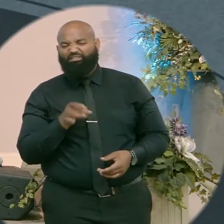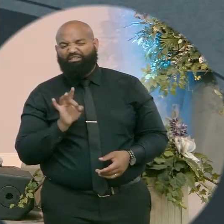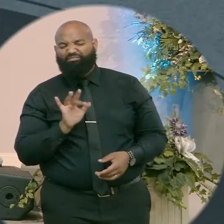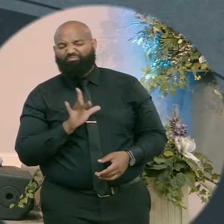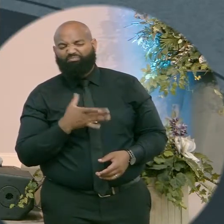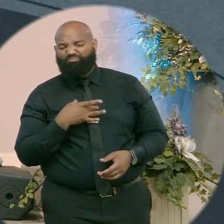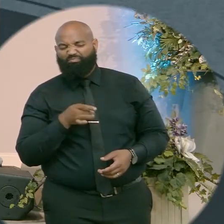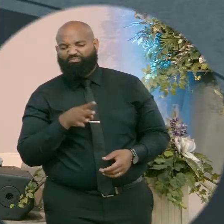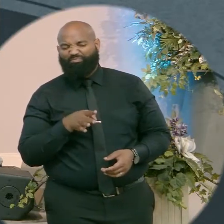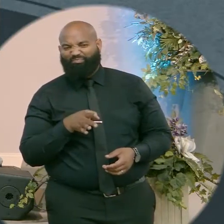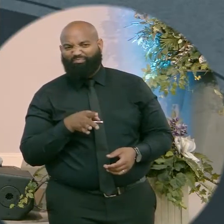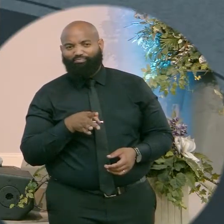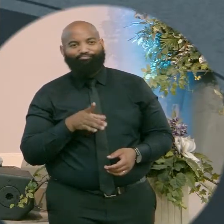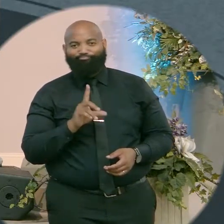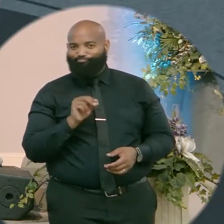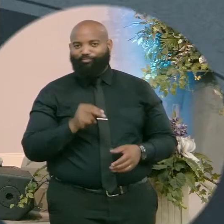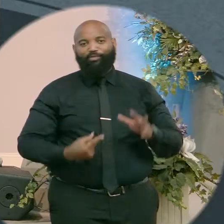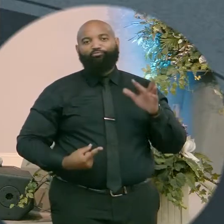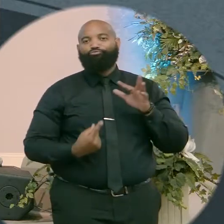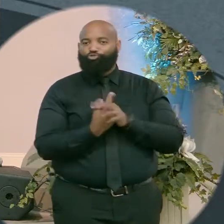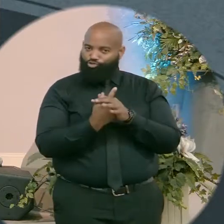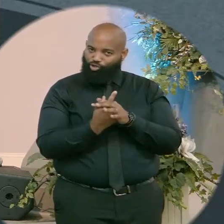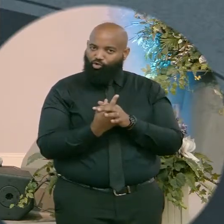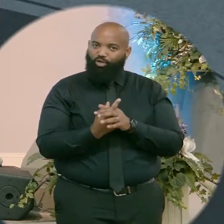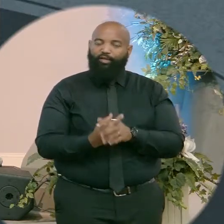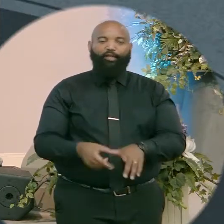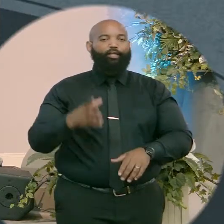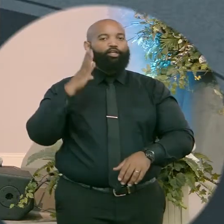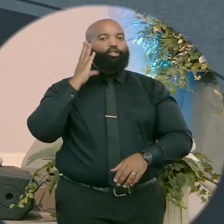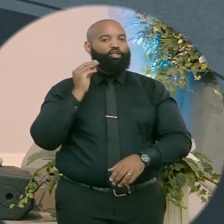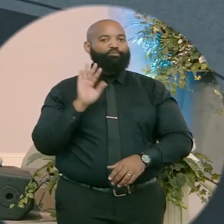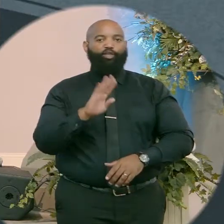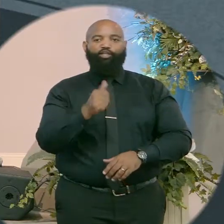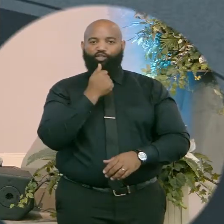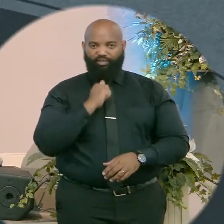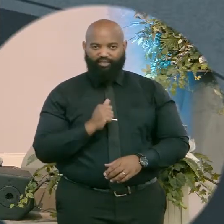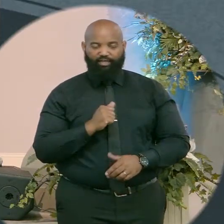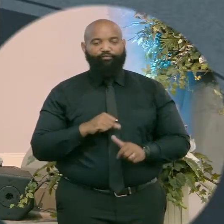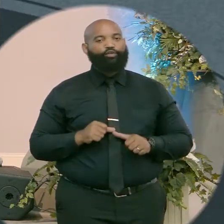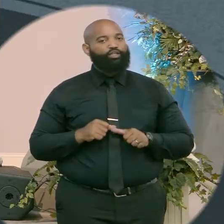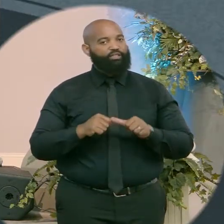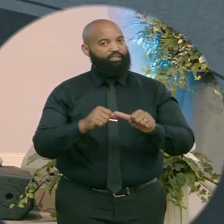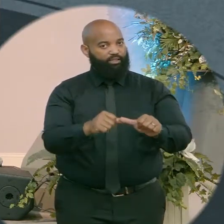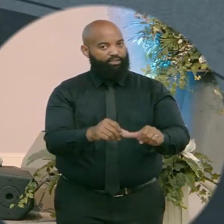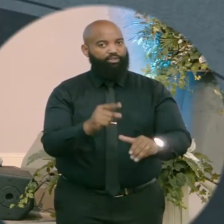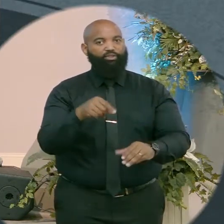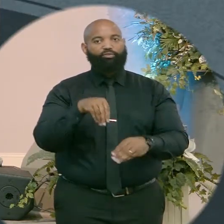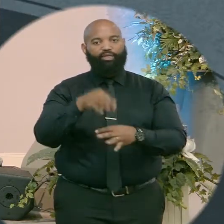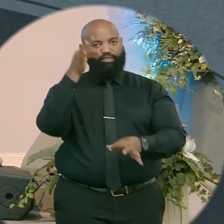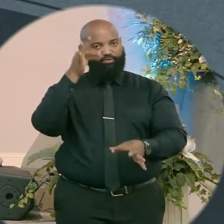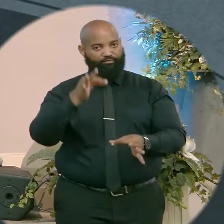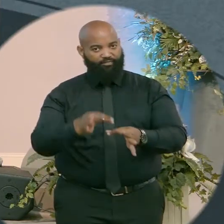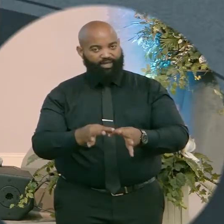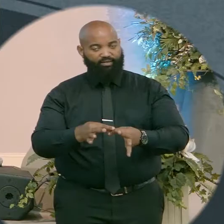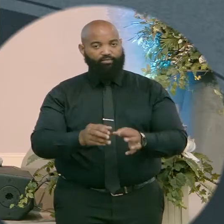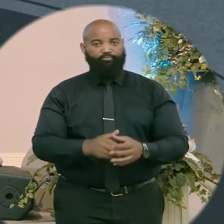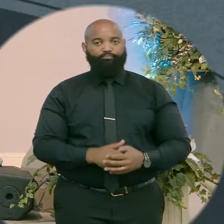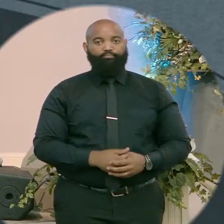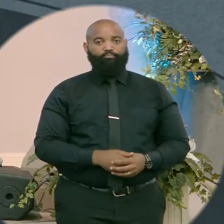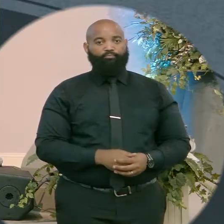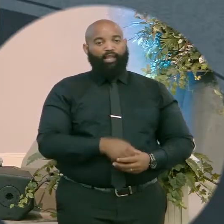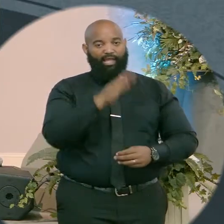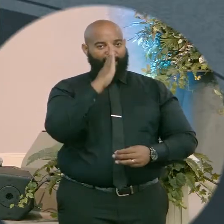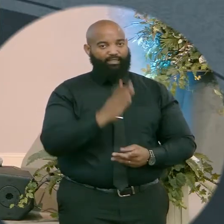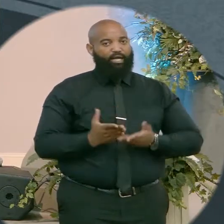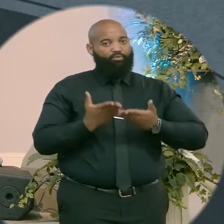You got to show up. You got to fight. You we just talked about how these declarations, everybody want